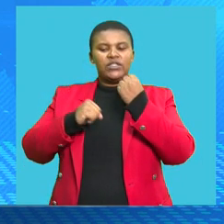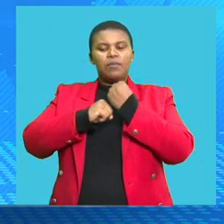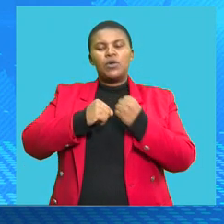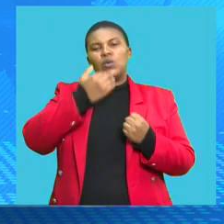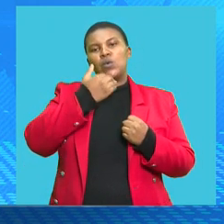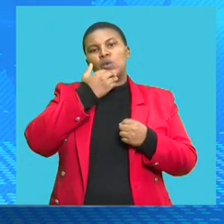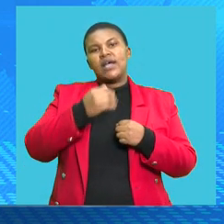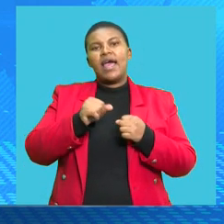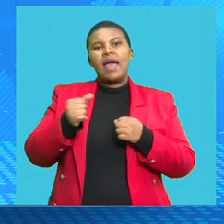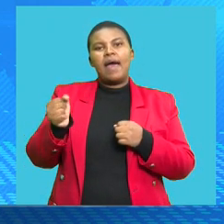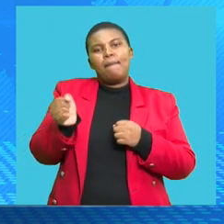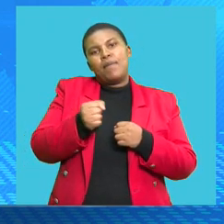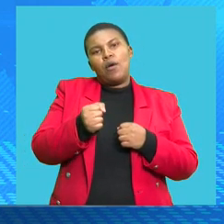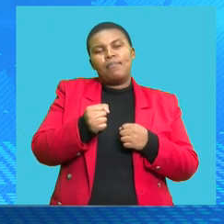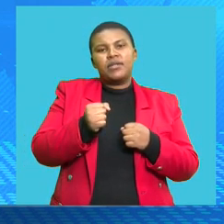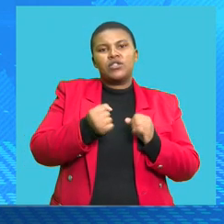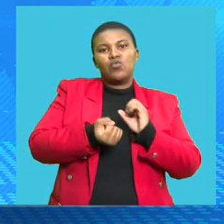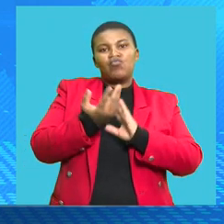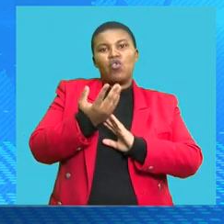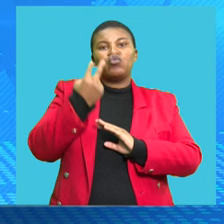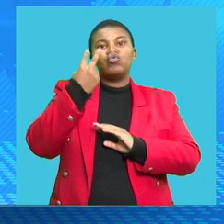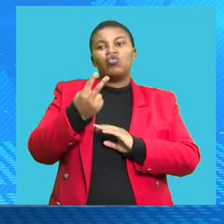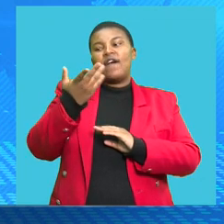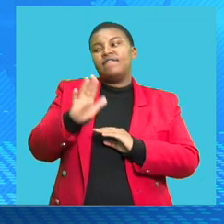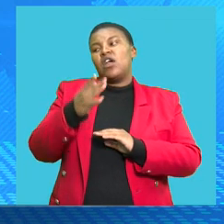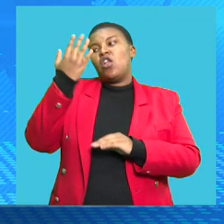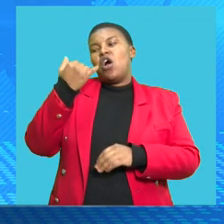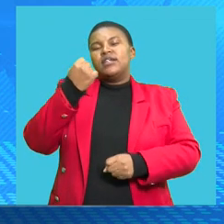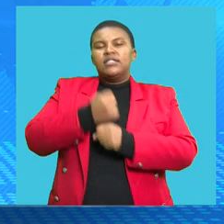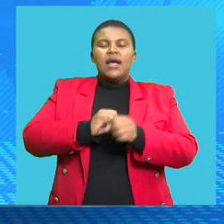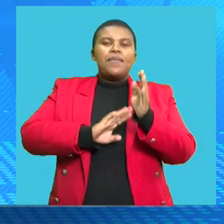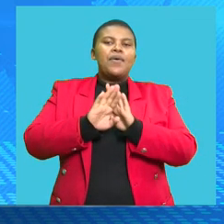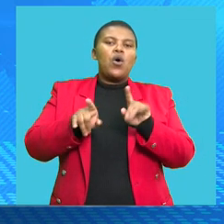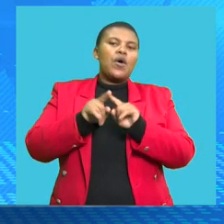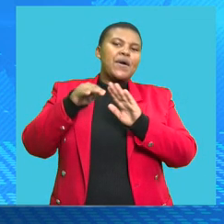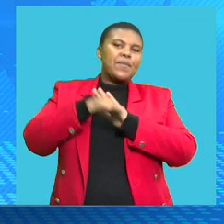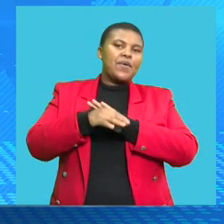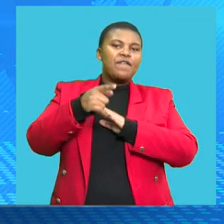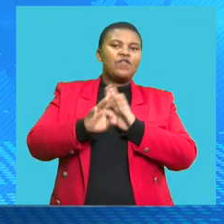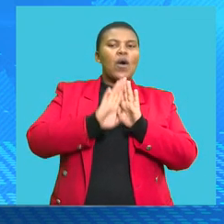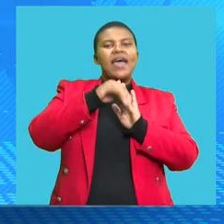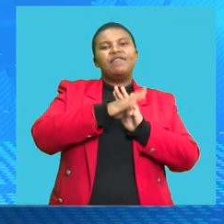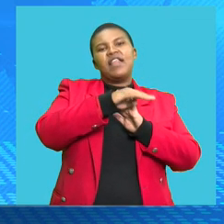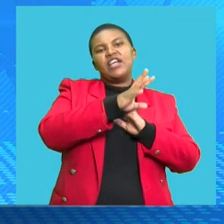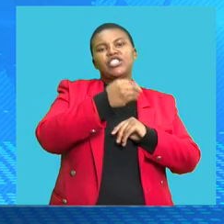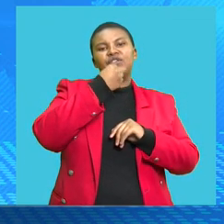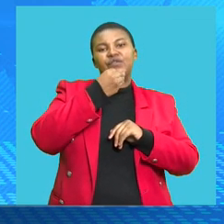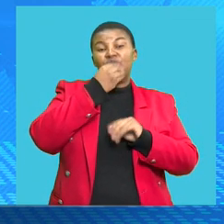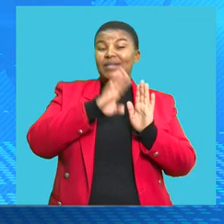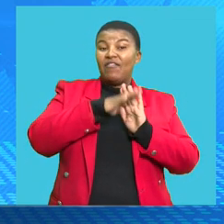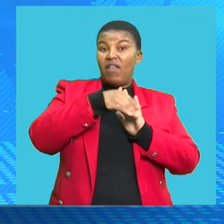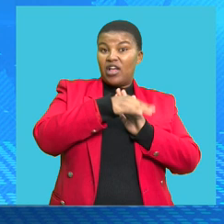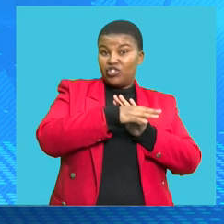the employment growth that we've seen towards the end of last year, as well as the decline in inflation, particularly food inflation.